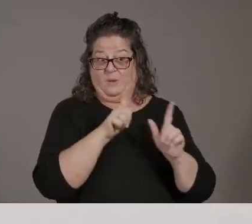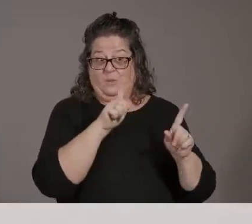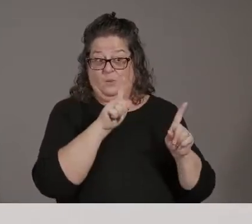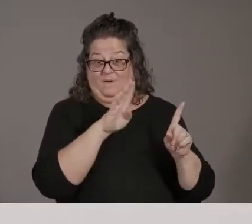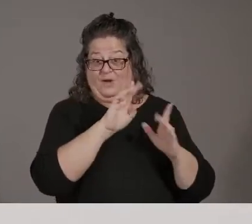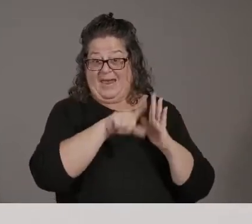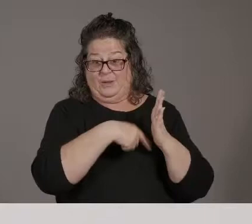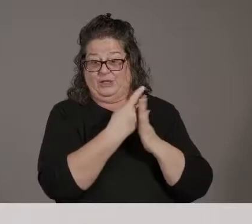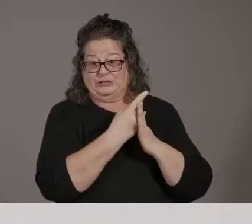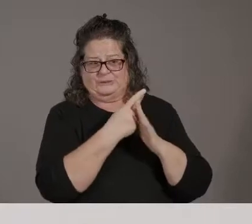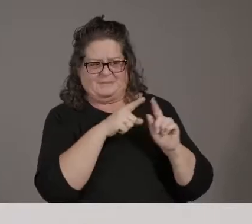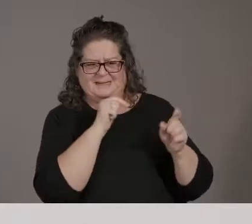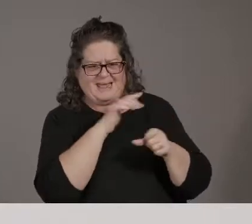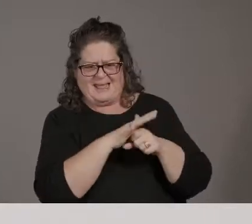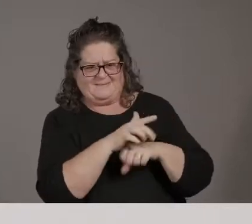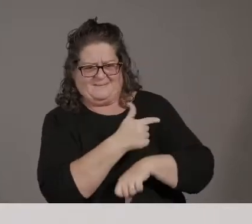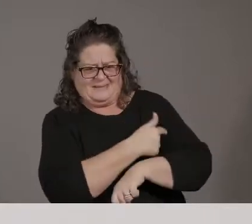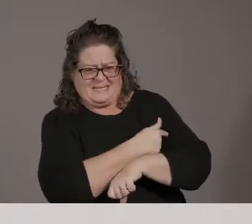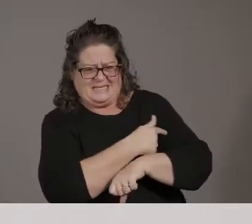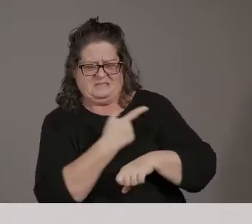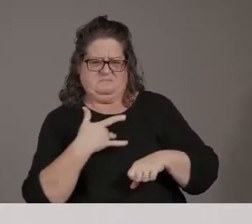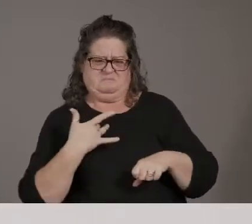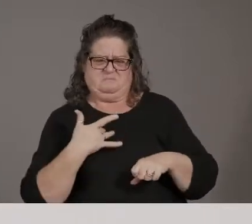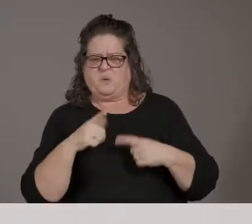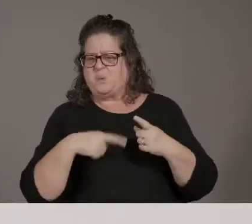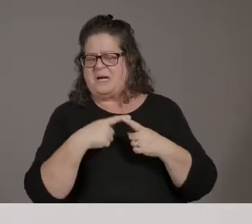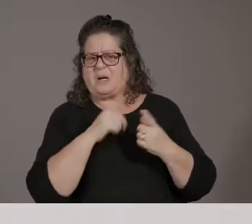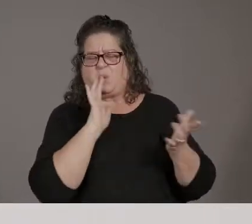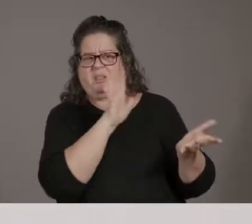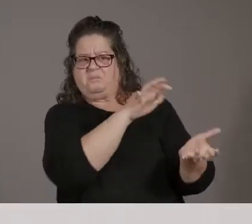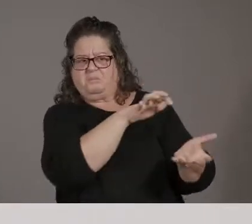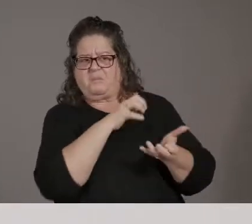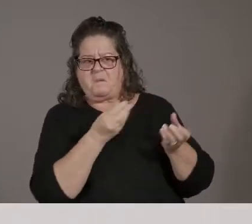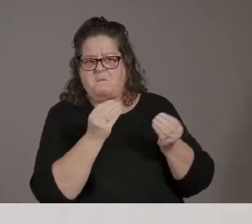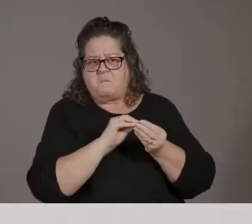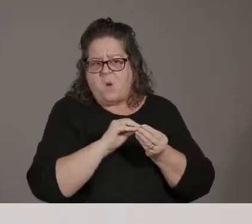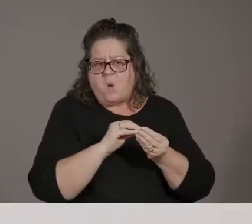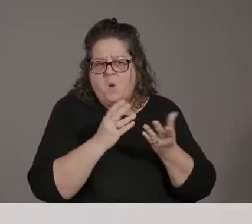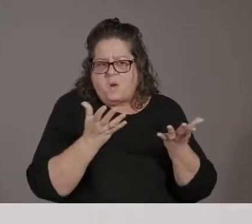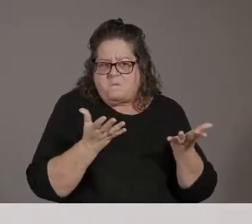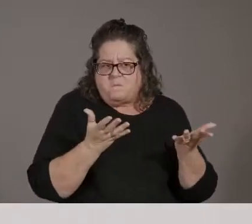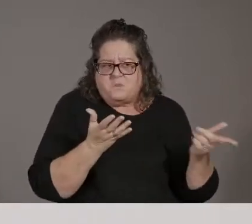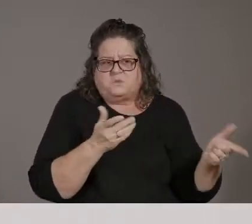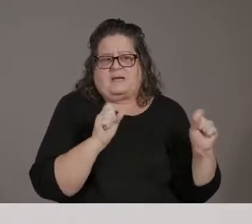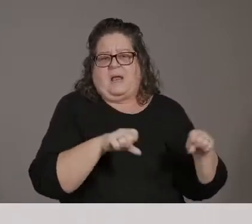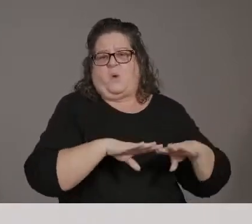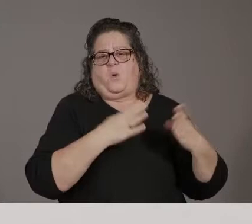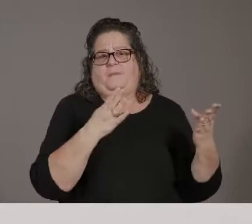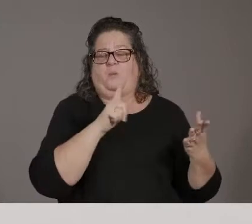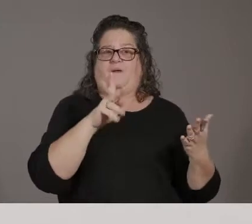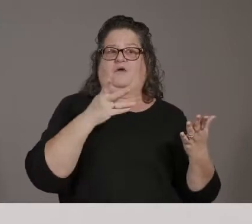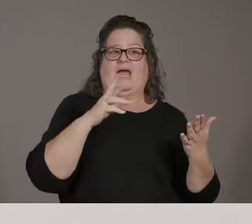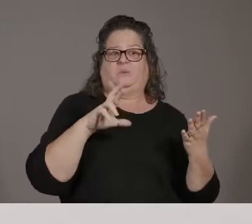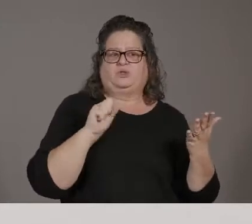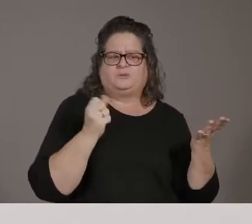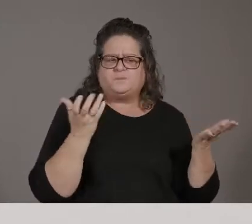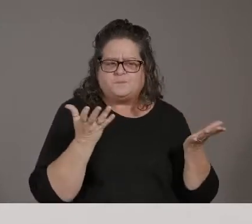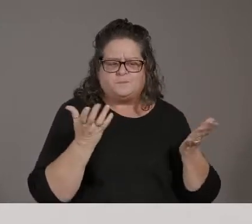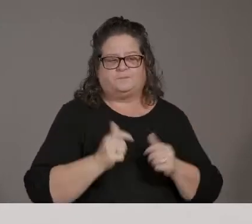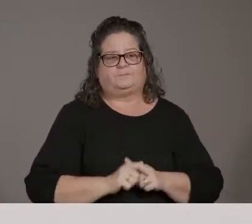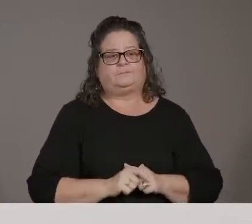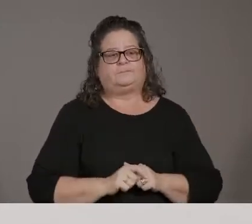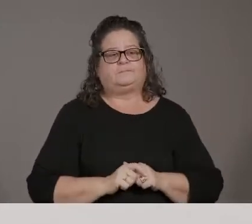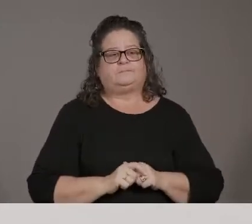we're going to start slotting people at three in the morning or whatever. Yeah. So, um, what we're looking at is getting significant increases of